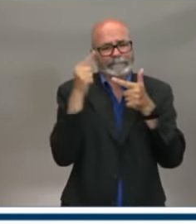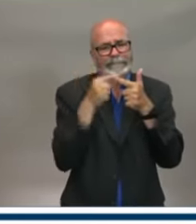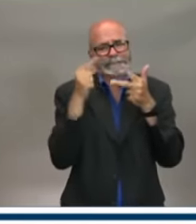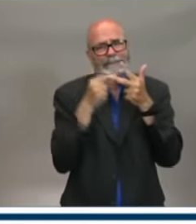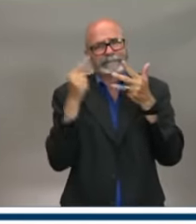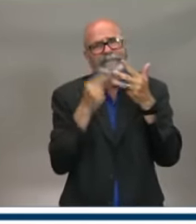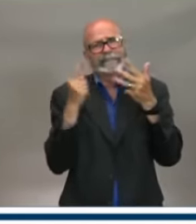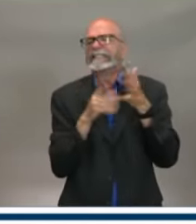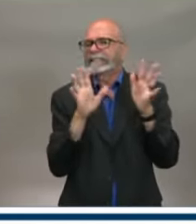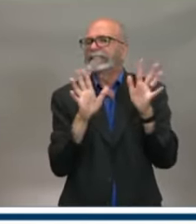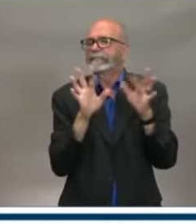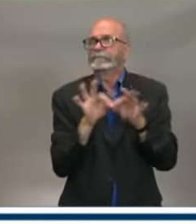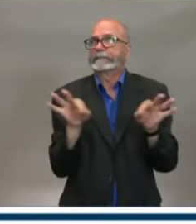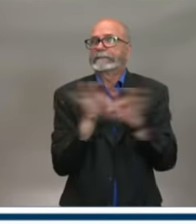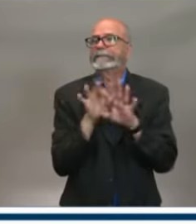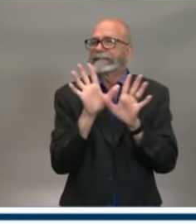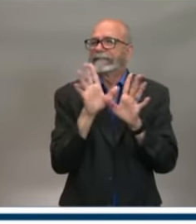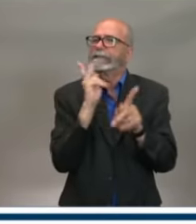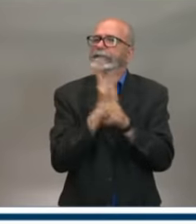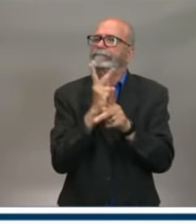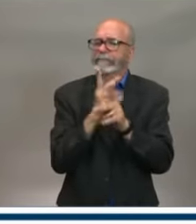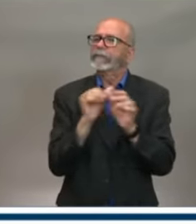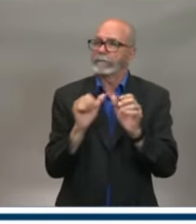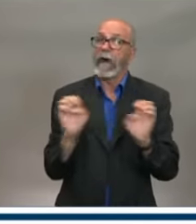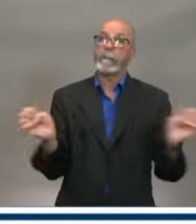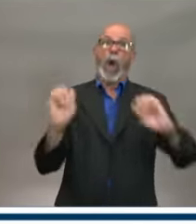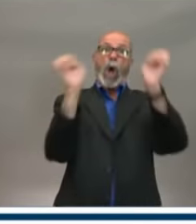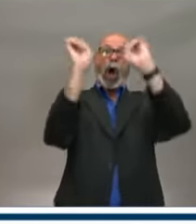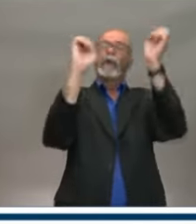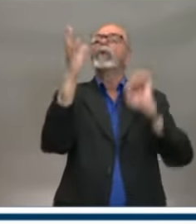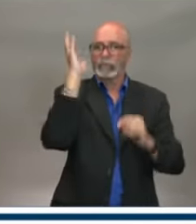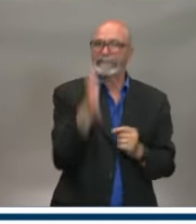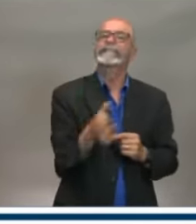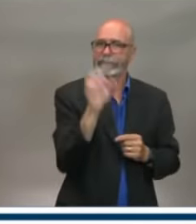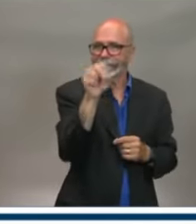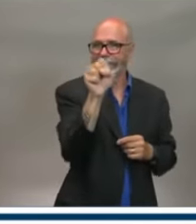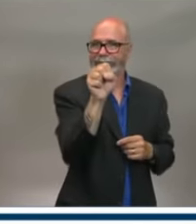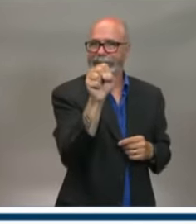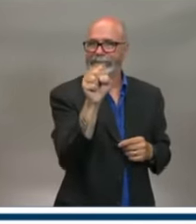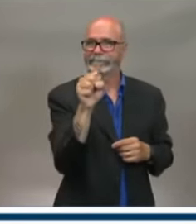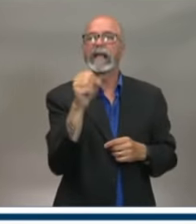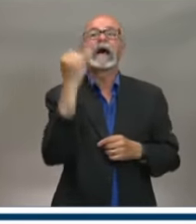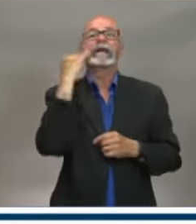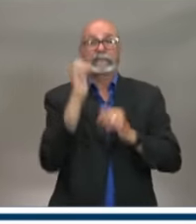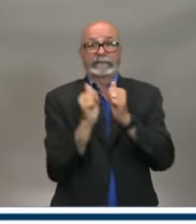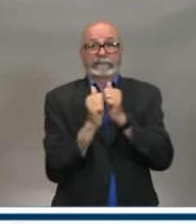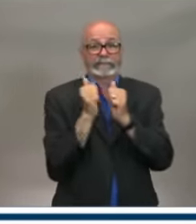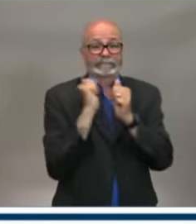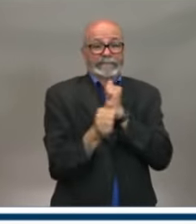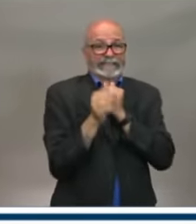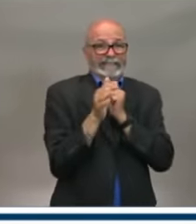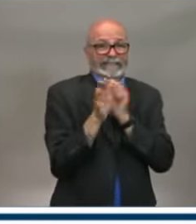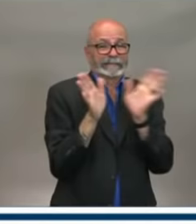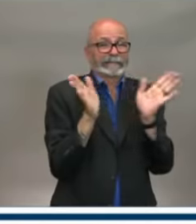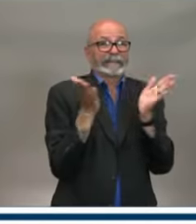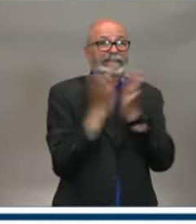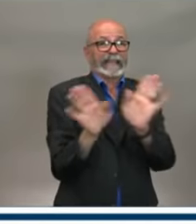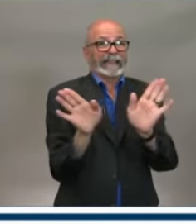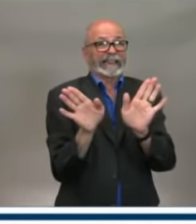be extended beyond Sunday. As you know, there are still,